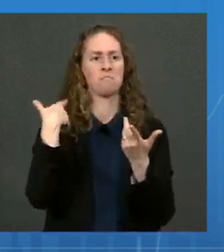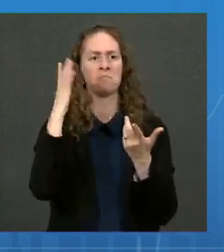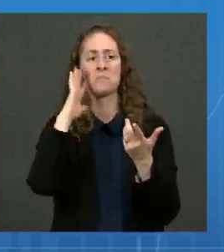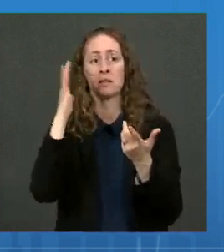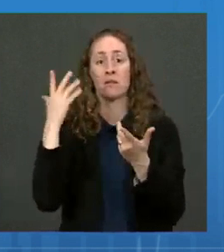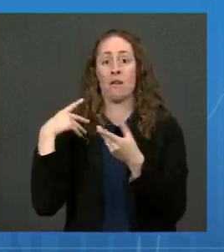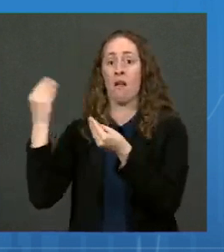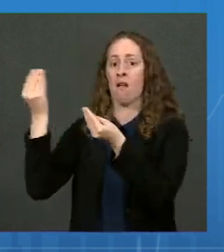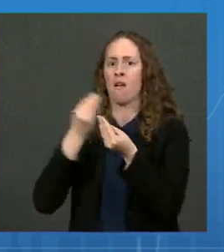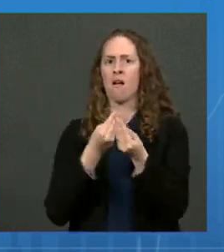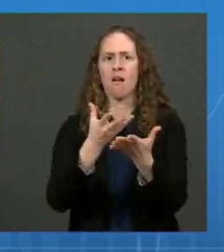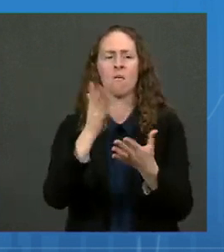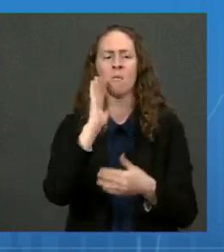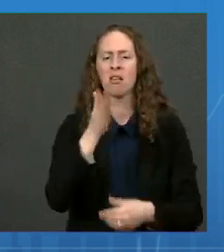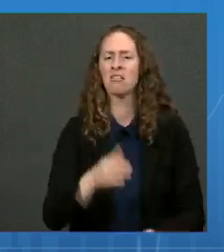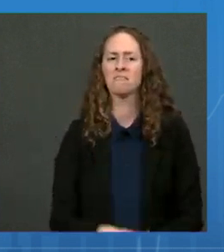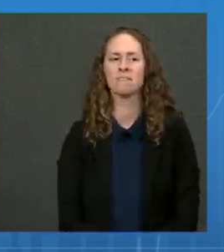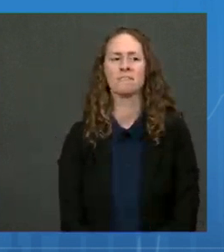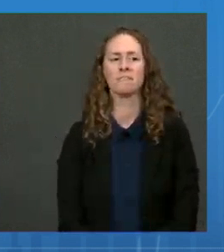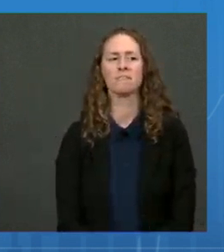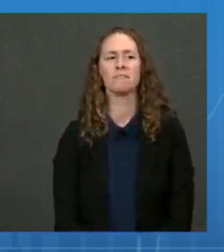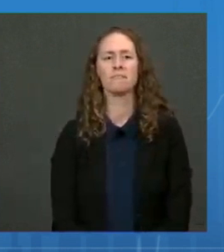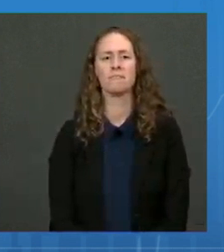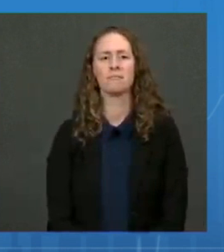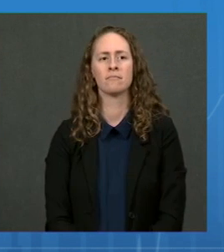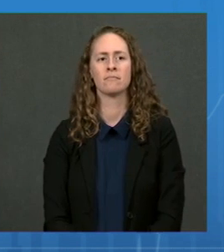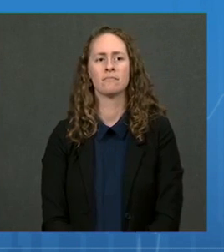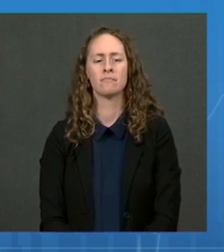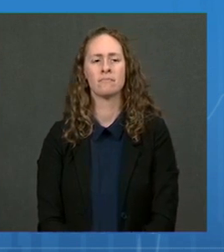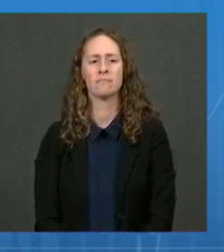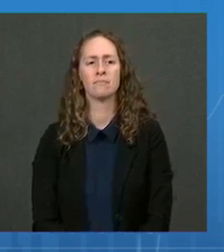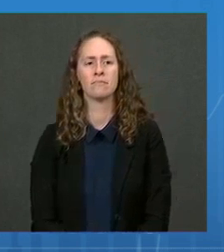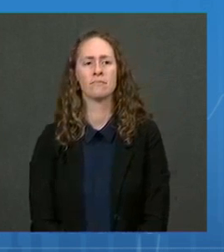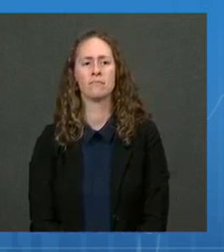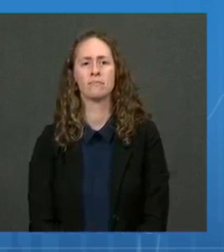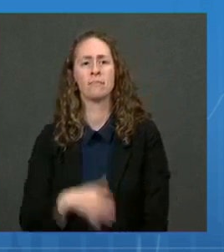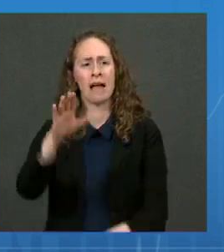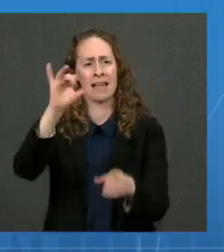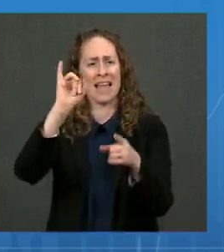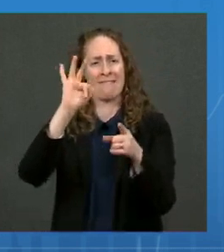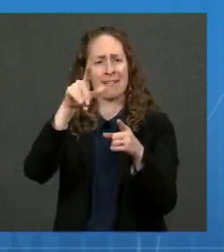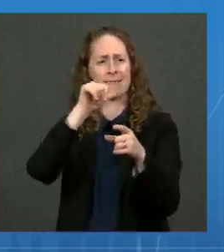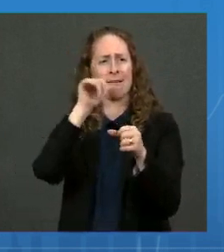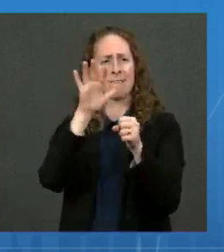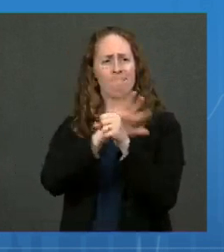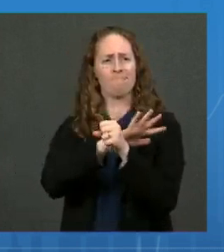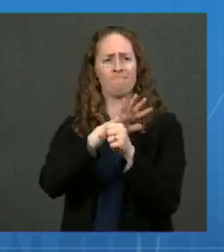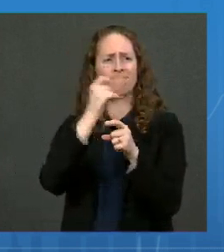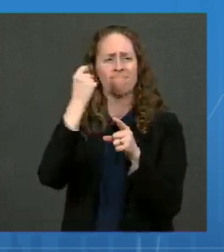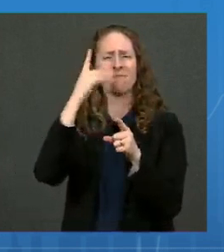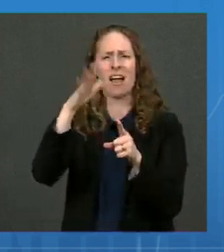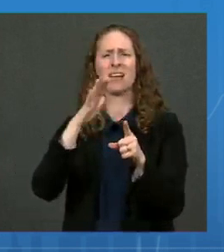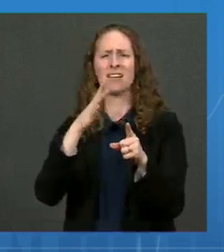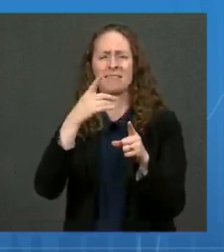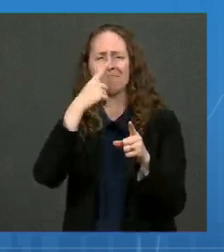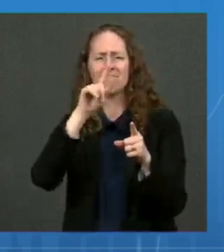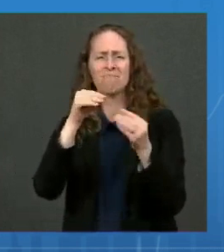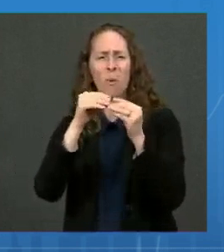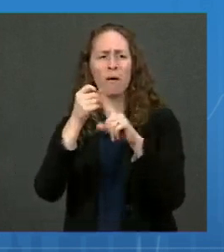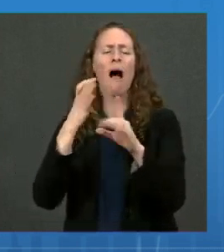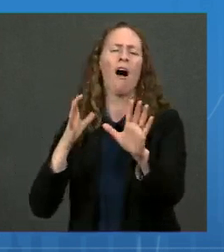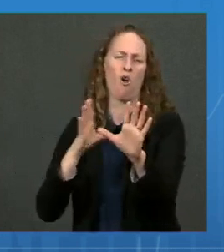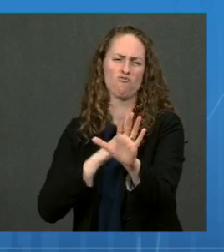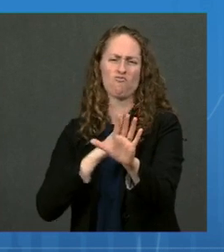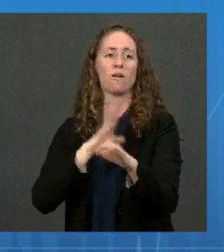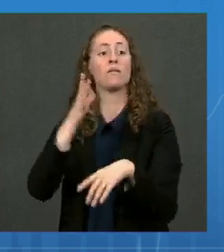Dr. Dr. Walensky, do you want to just expand for a few sentences for those who don't know the actual policy? Dr. Sorry. Yes, absolutely. So a test to stay policy would be a